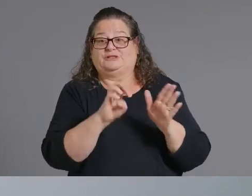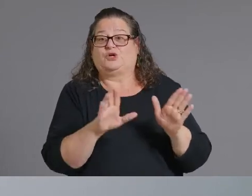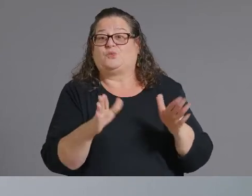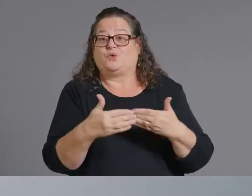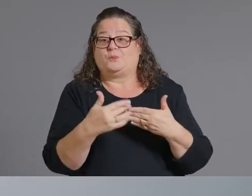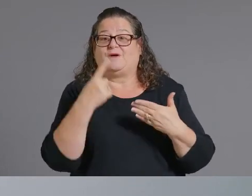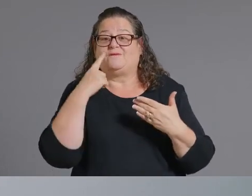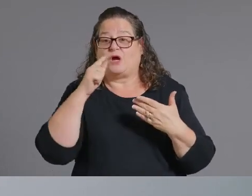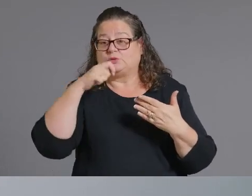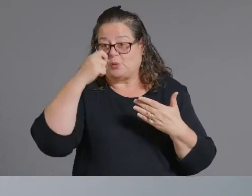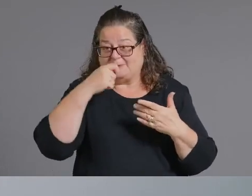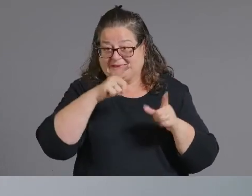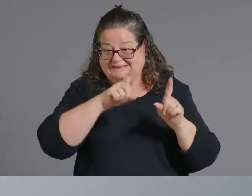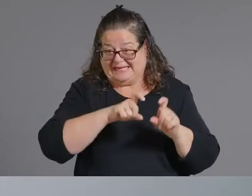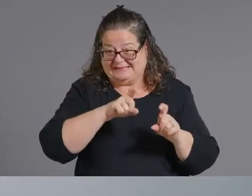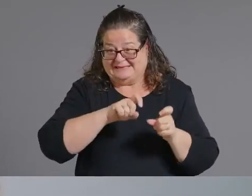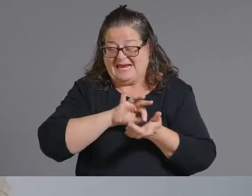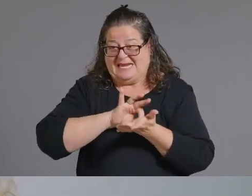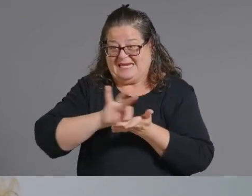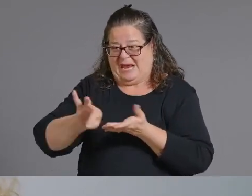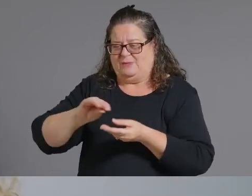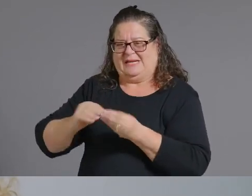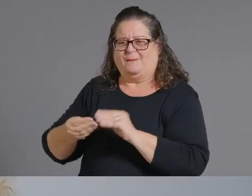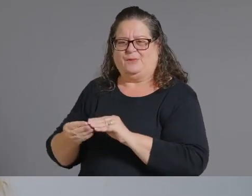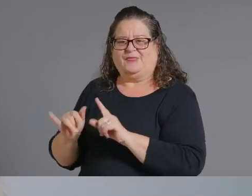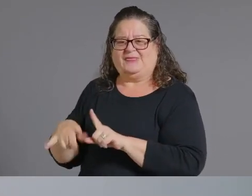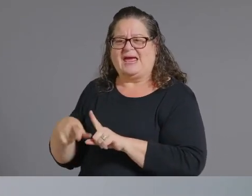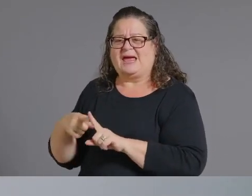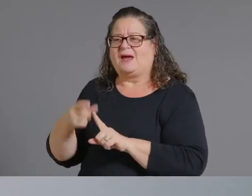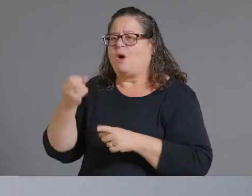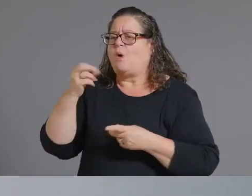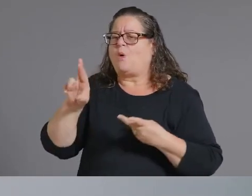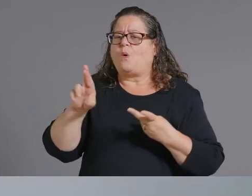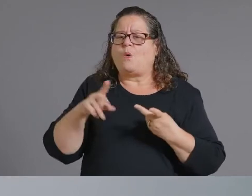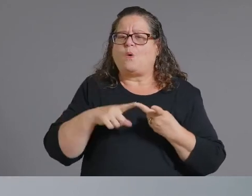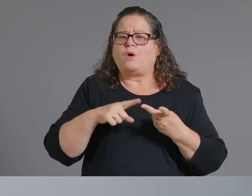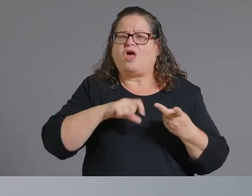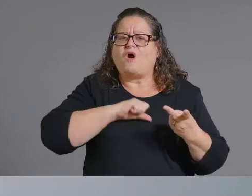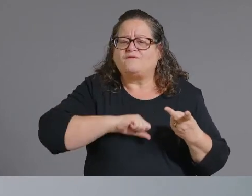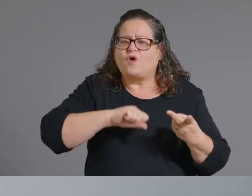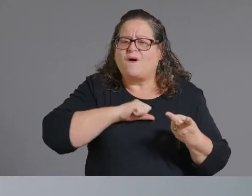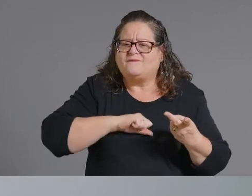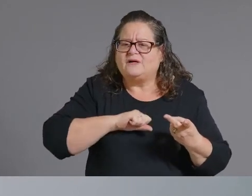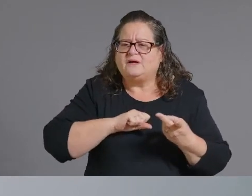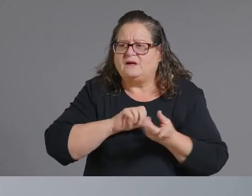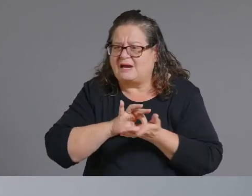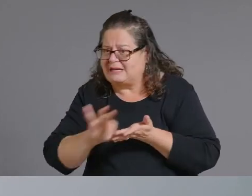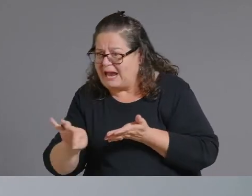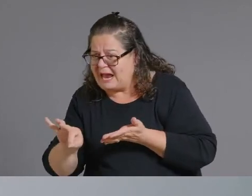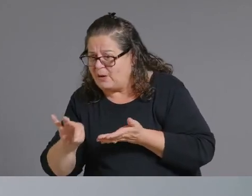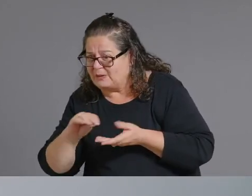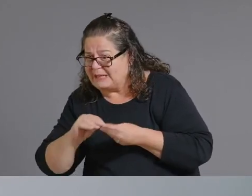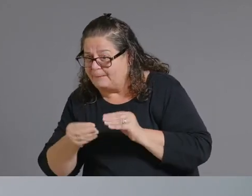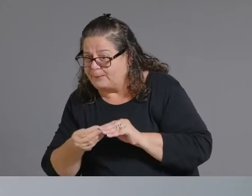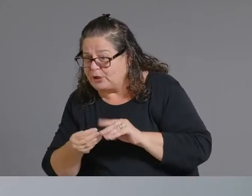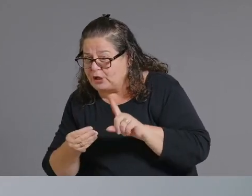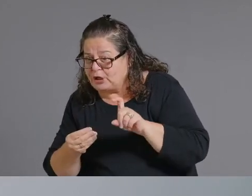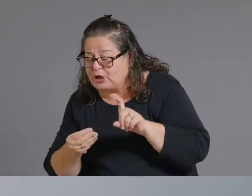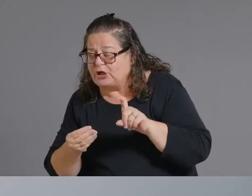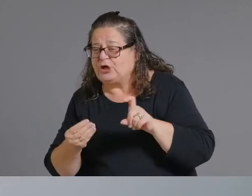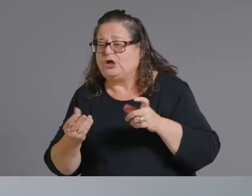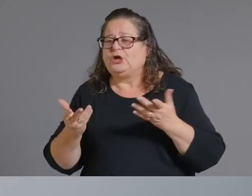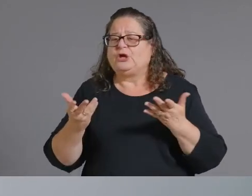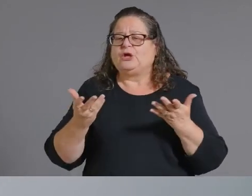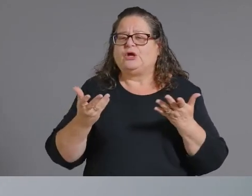comes in with respiratory illness is being counted it's a little bit different so we look at the trends when we look at our